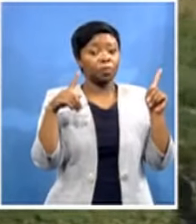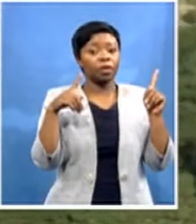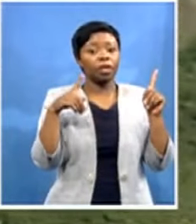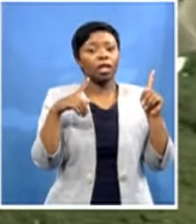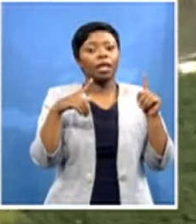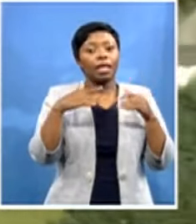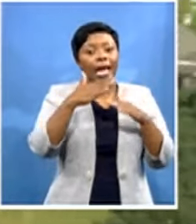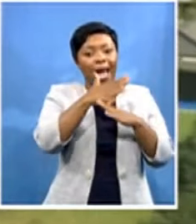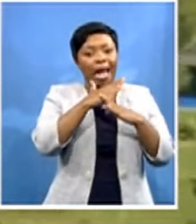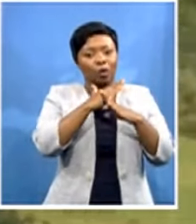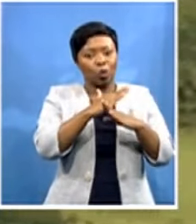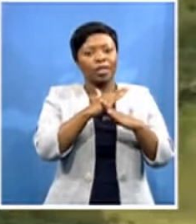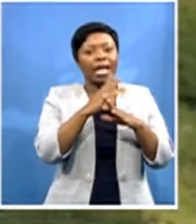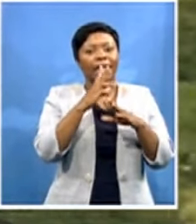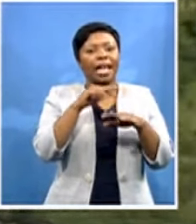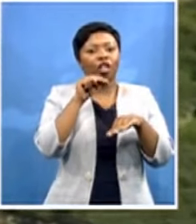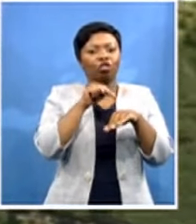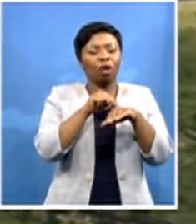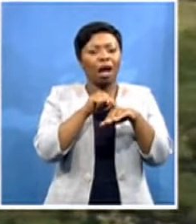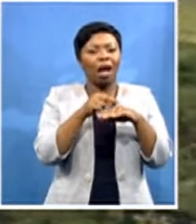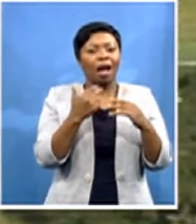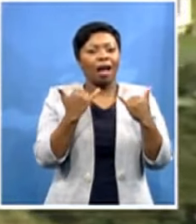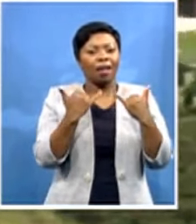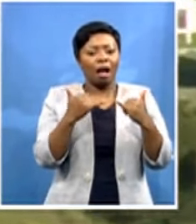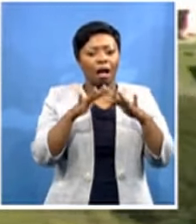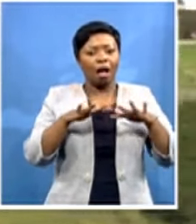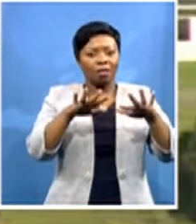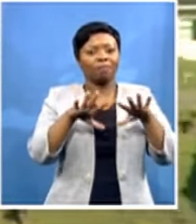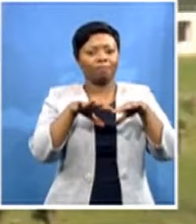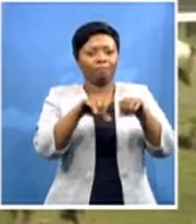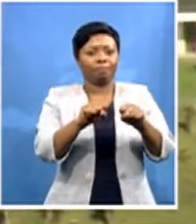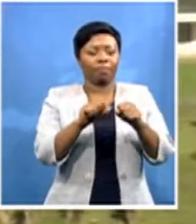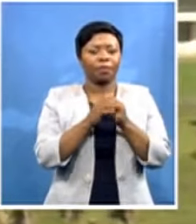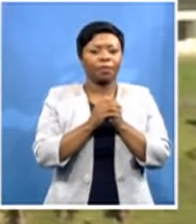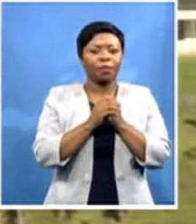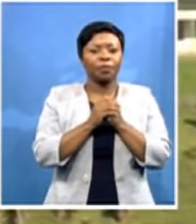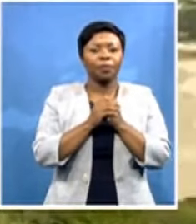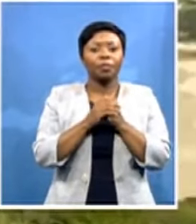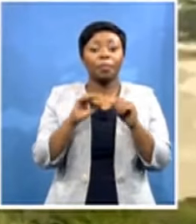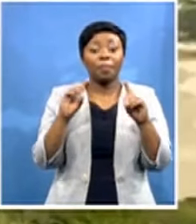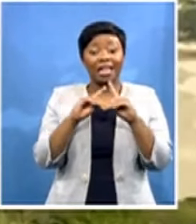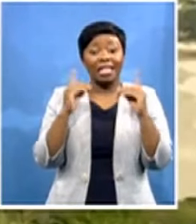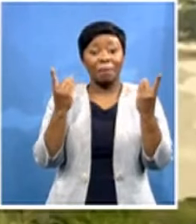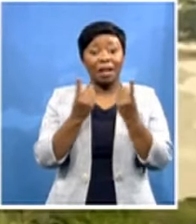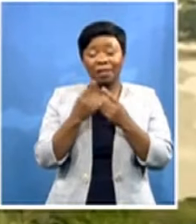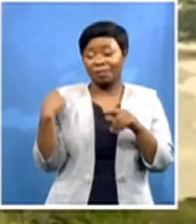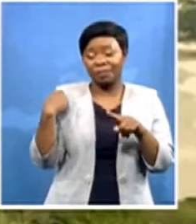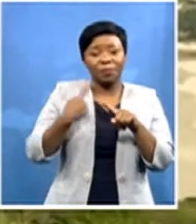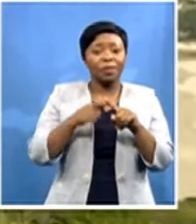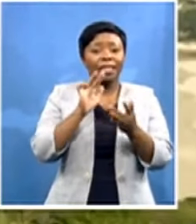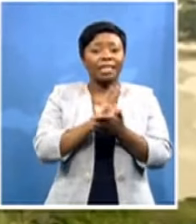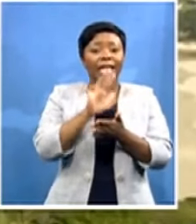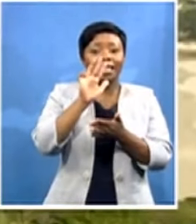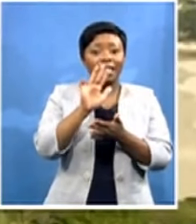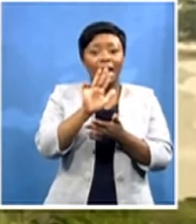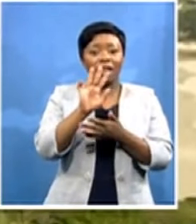shine of this jewel. This department, since 1994, were never transformed. We're